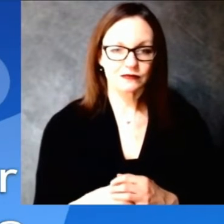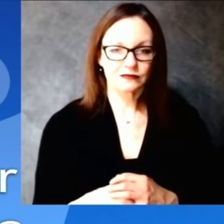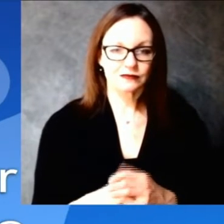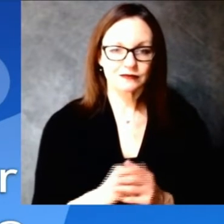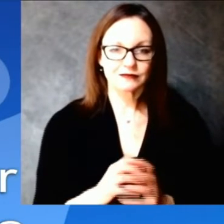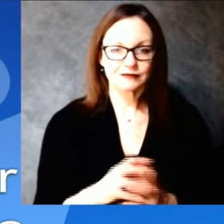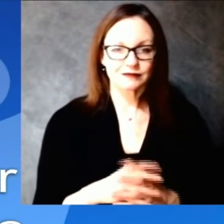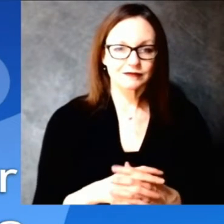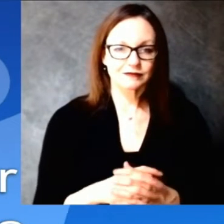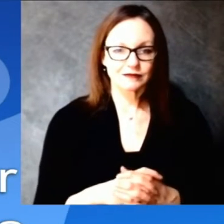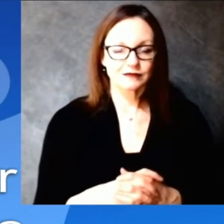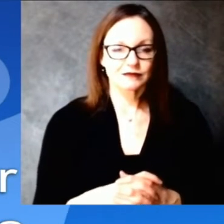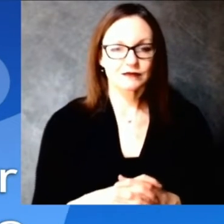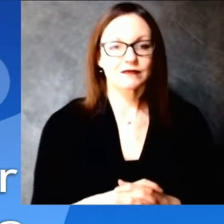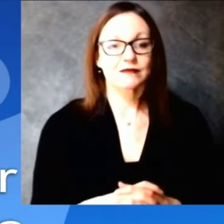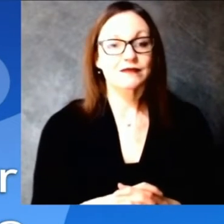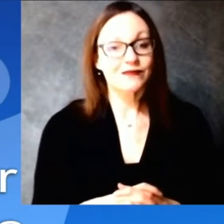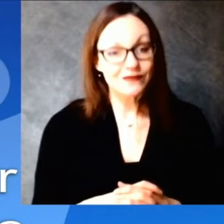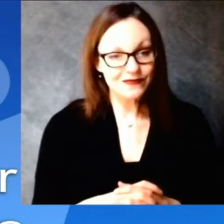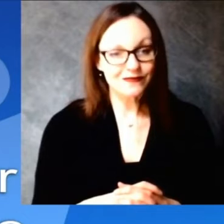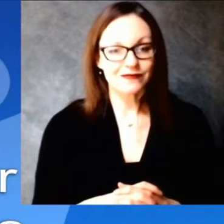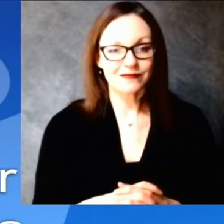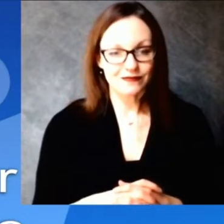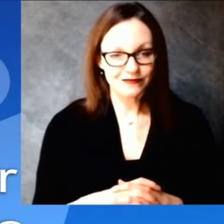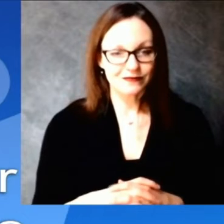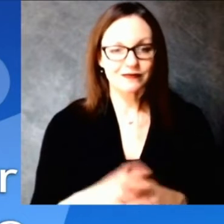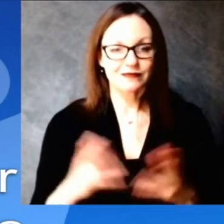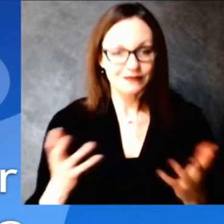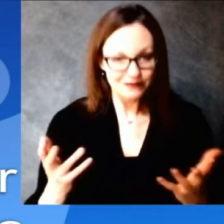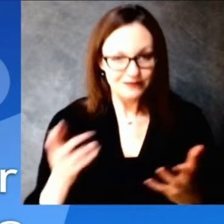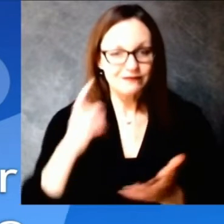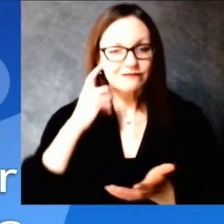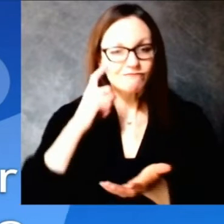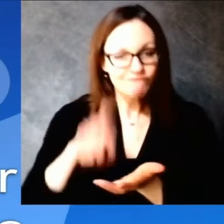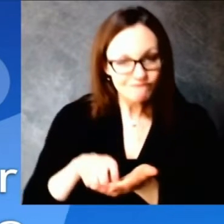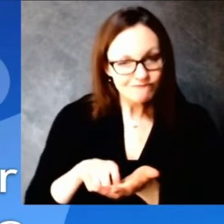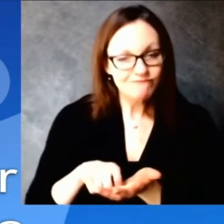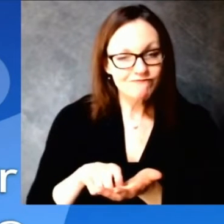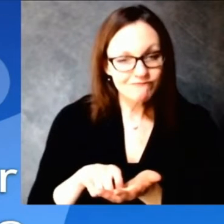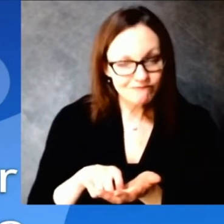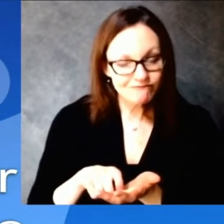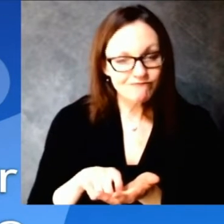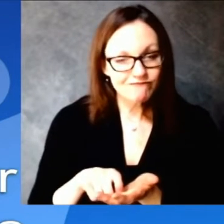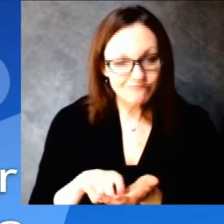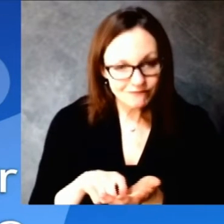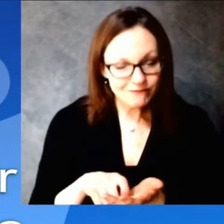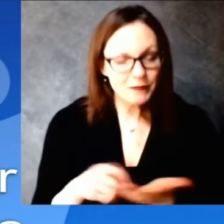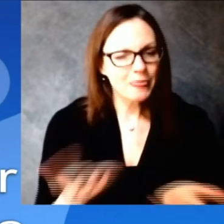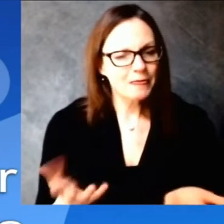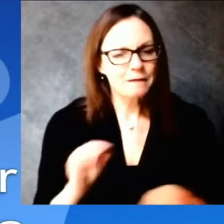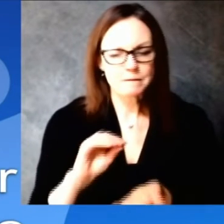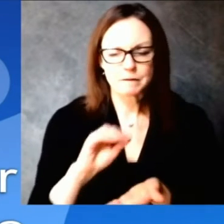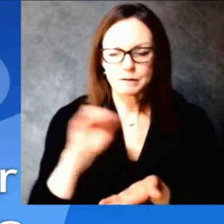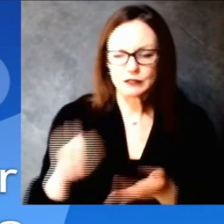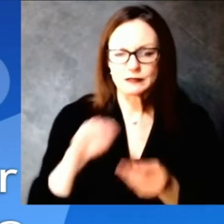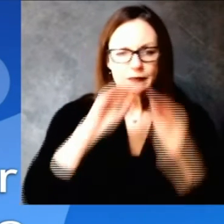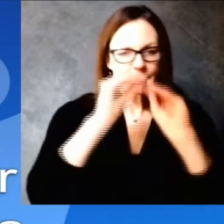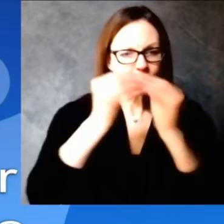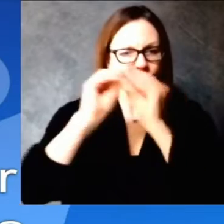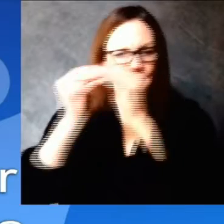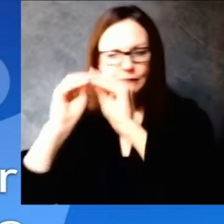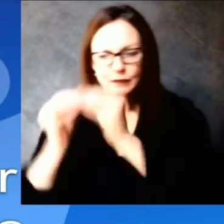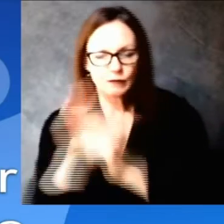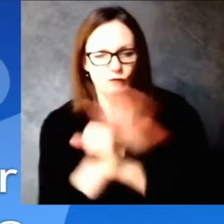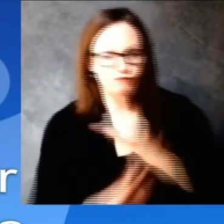higher percentage of vaccination um can you explain why these trends exist more so that like the rural counties are the highest rates and lowest